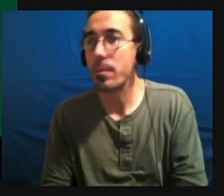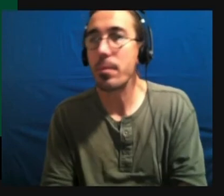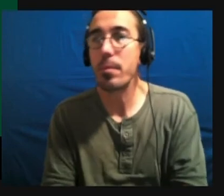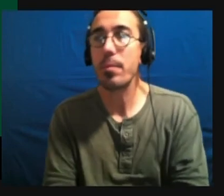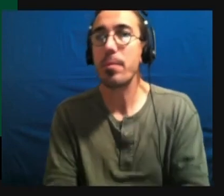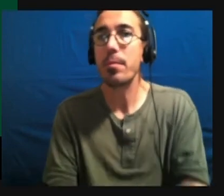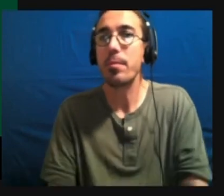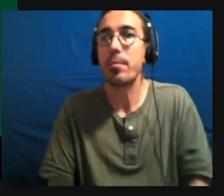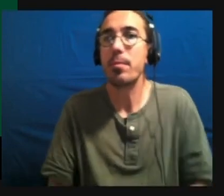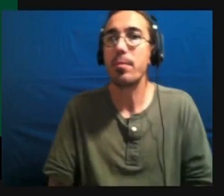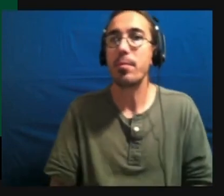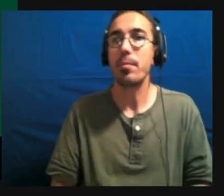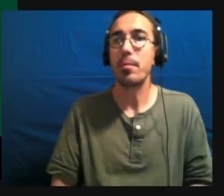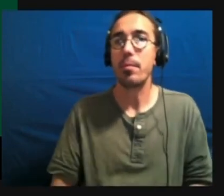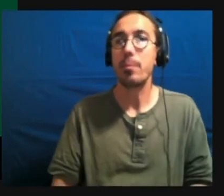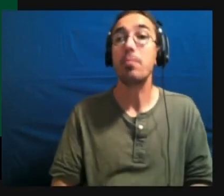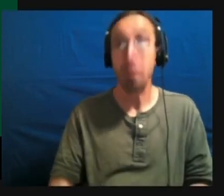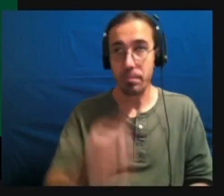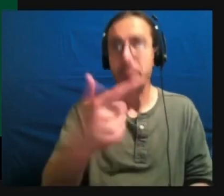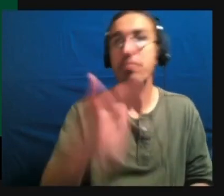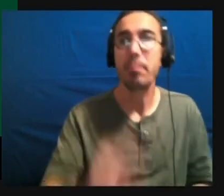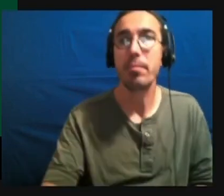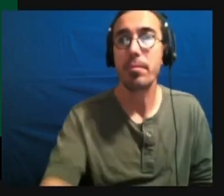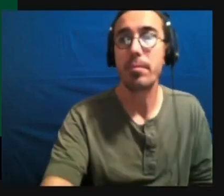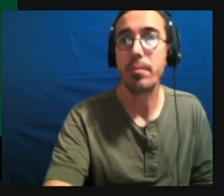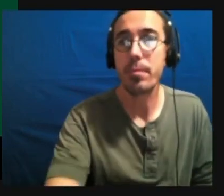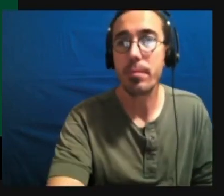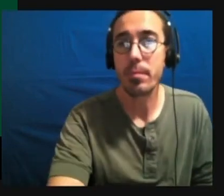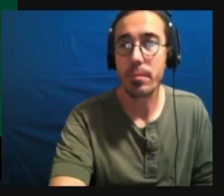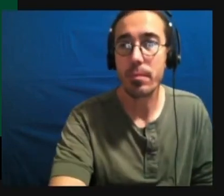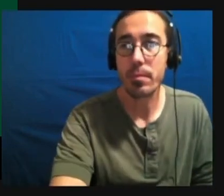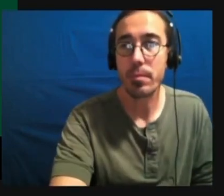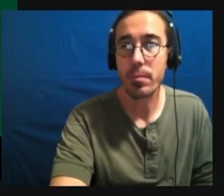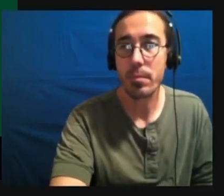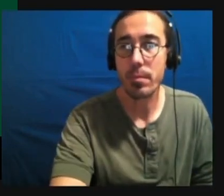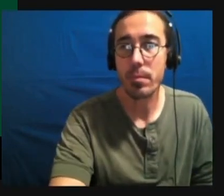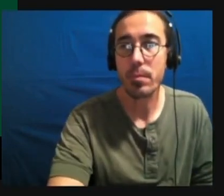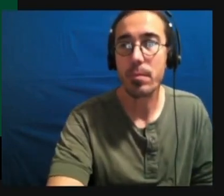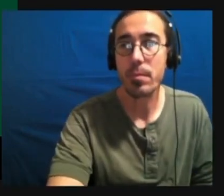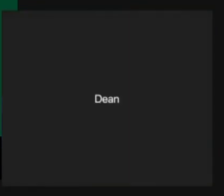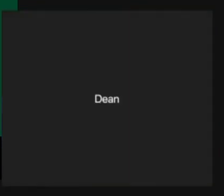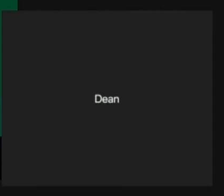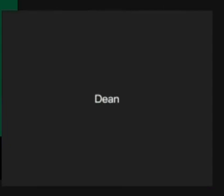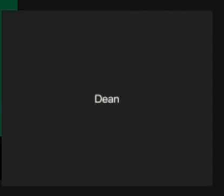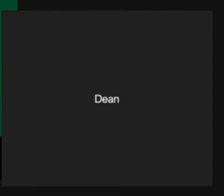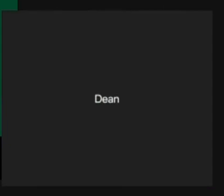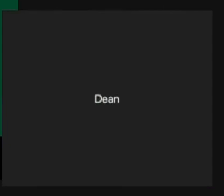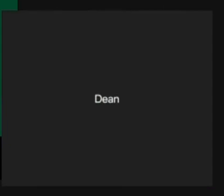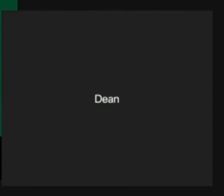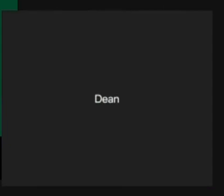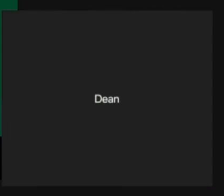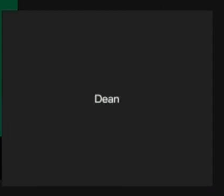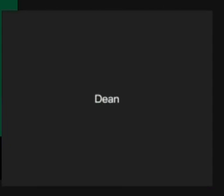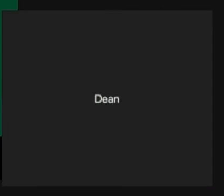and then there's autistic culture. Okay. Autistic culture is, has evolved